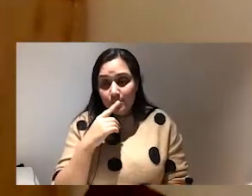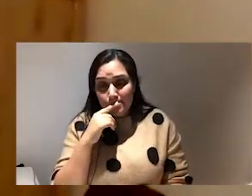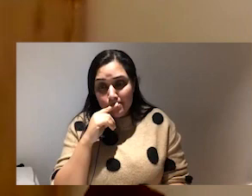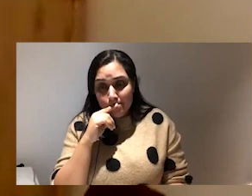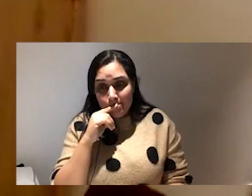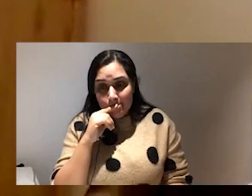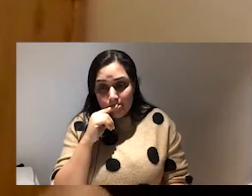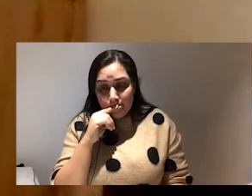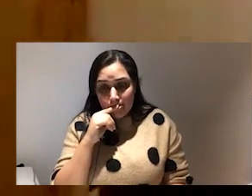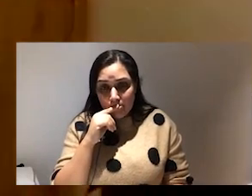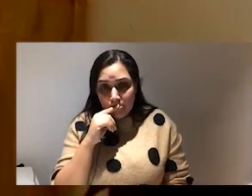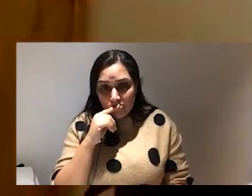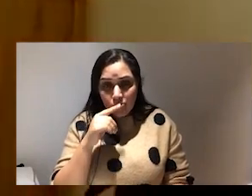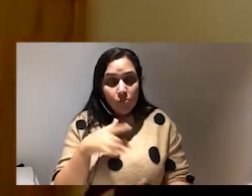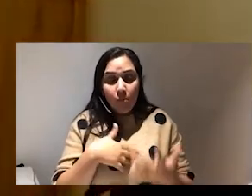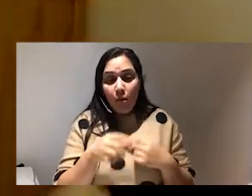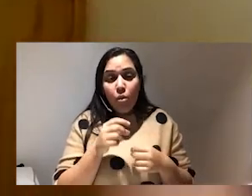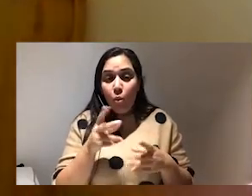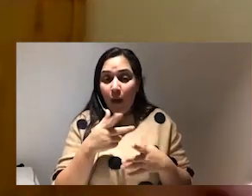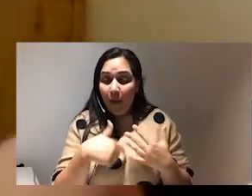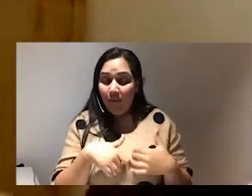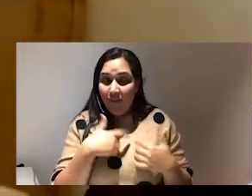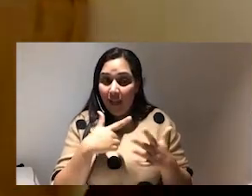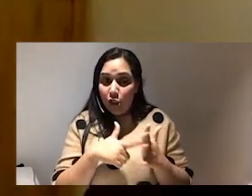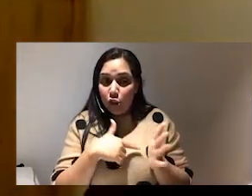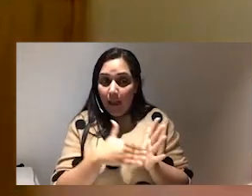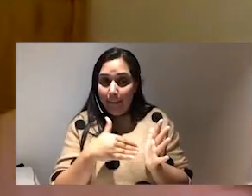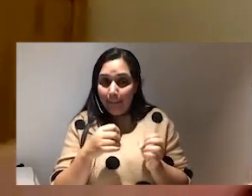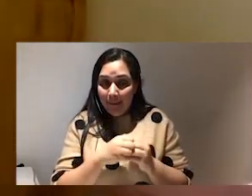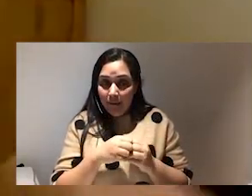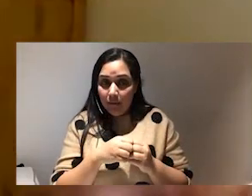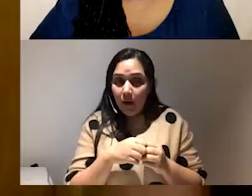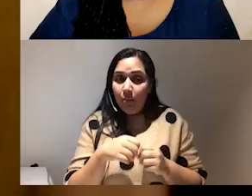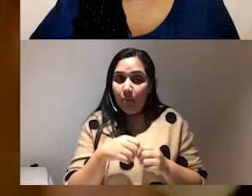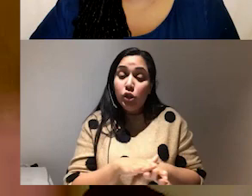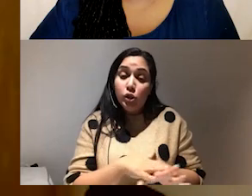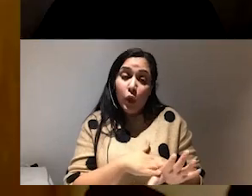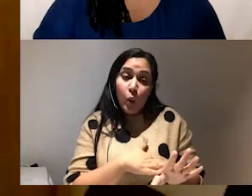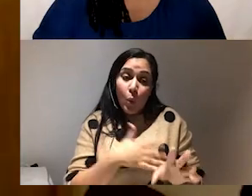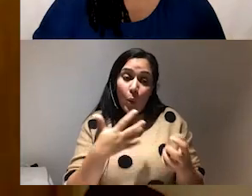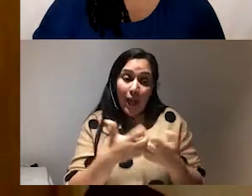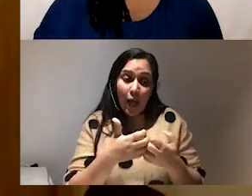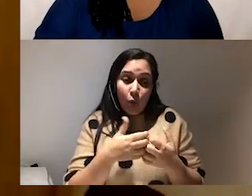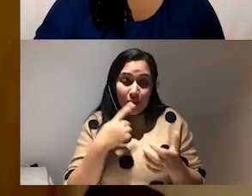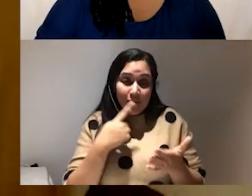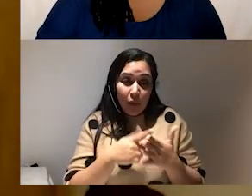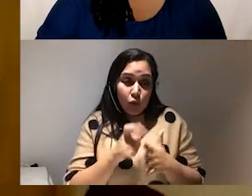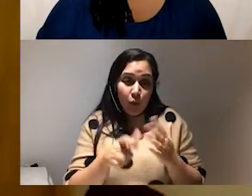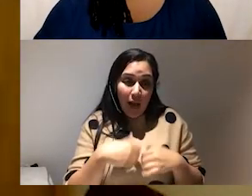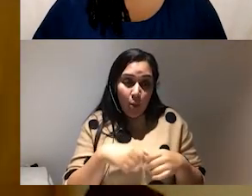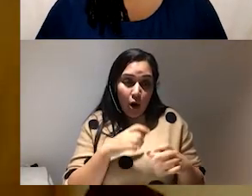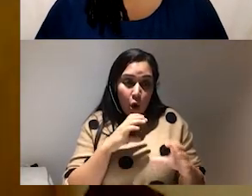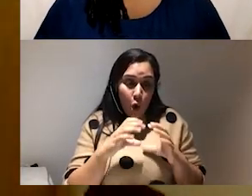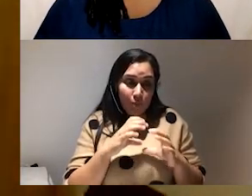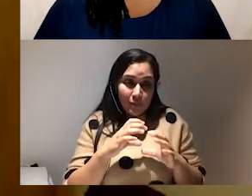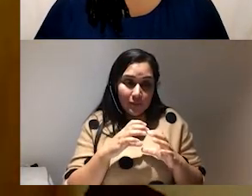way that we're the way that we're operating at jmb like i've been very slow to kind of decide on what on how we do our comms much to like john's